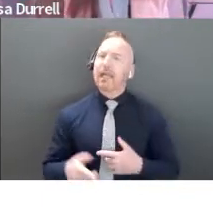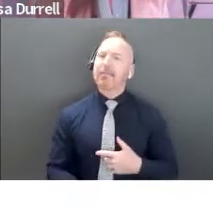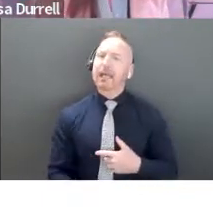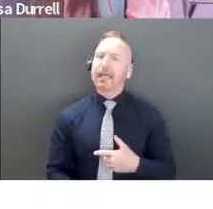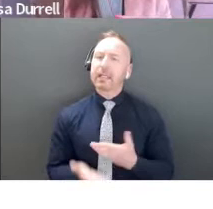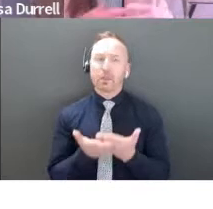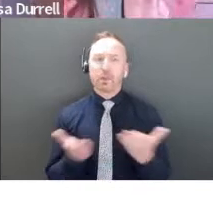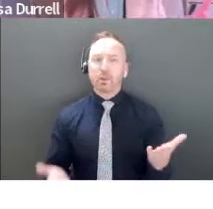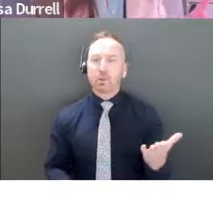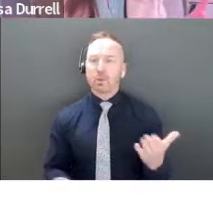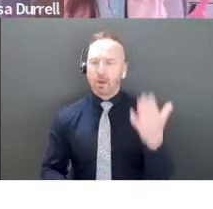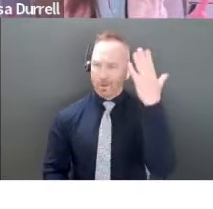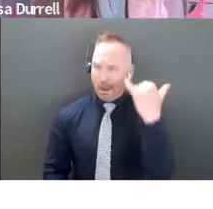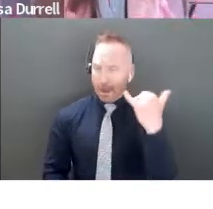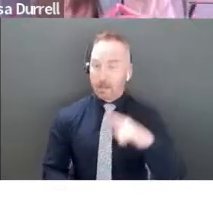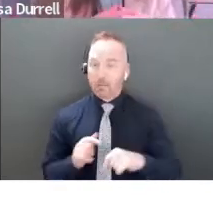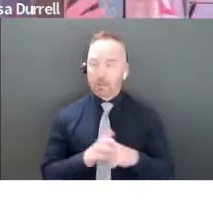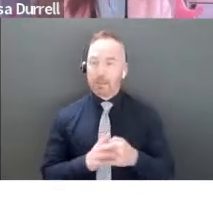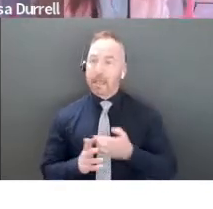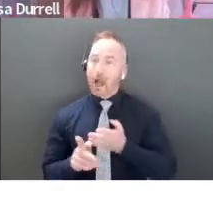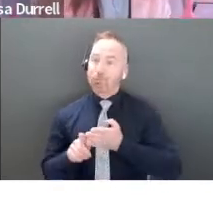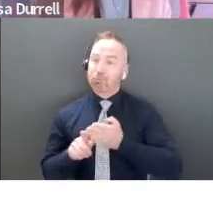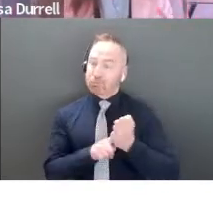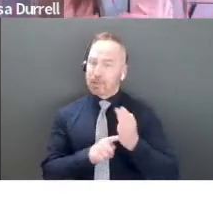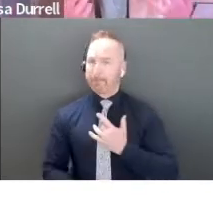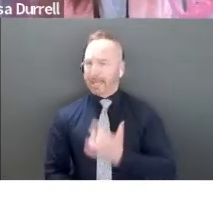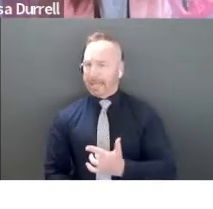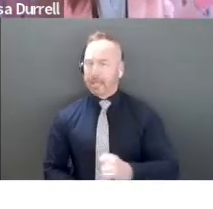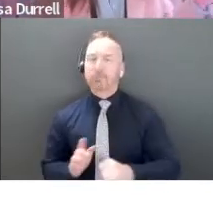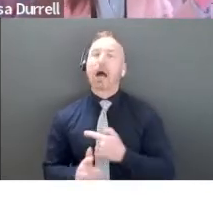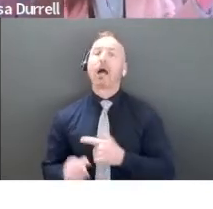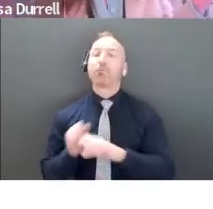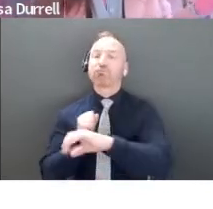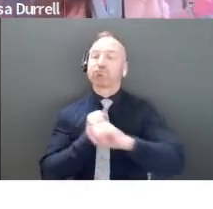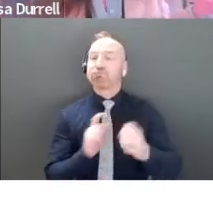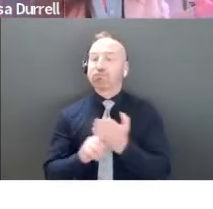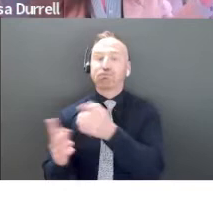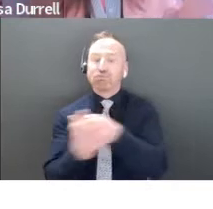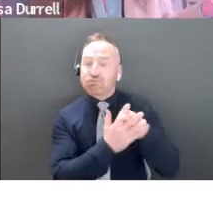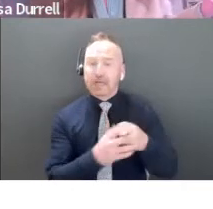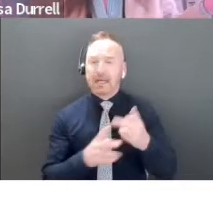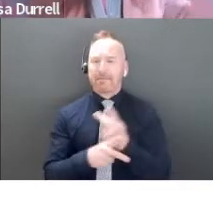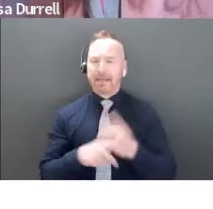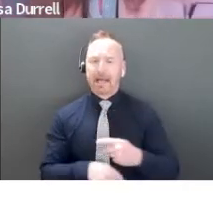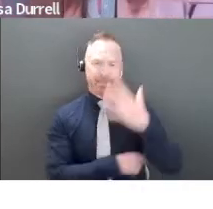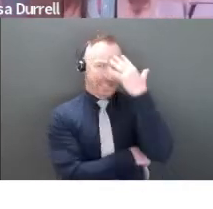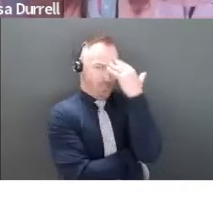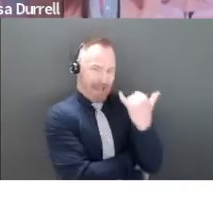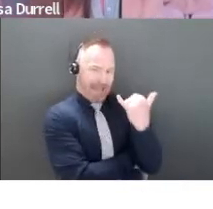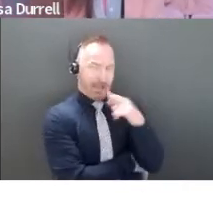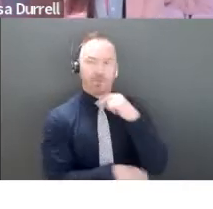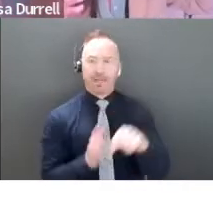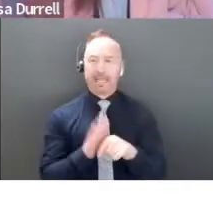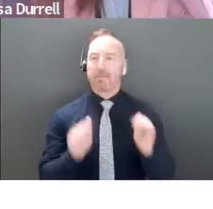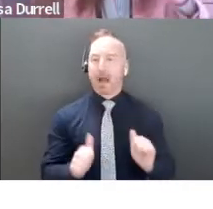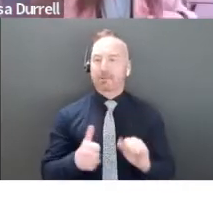real trend right now across our industry when we're talking about pitching to put this Simon Sinek why almost at the beginning of your deck.